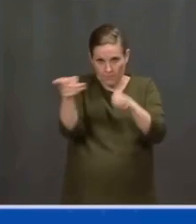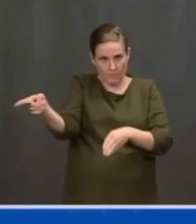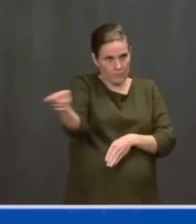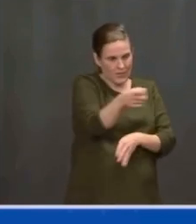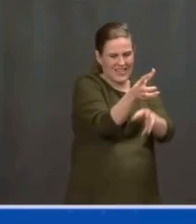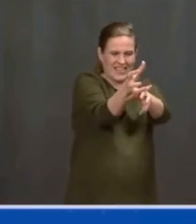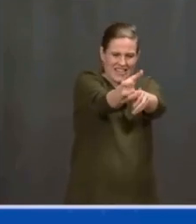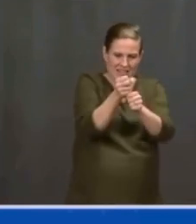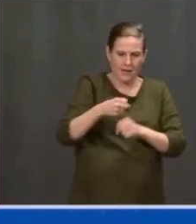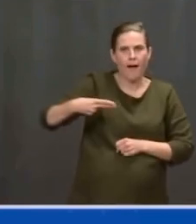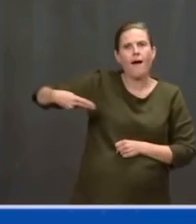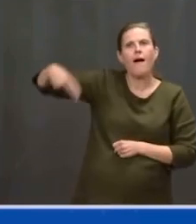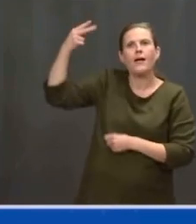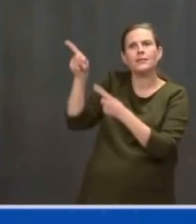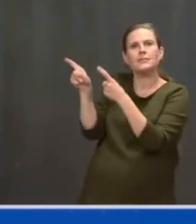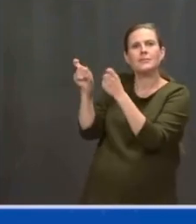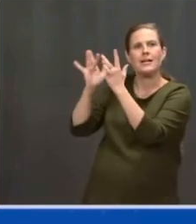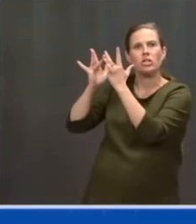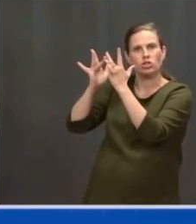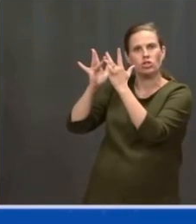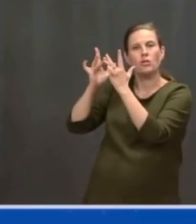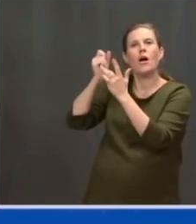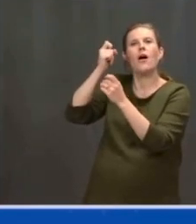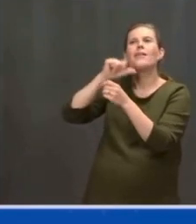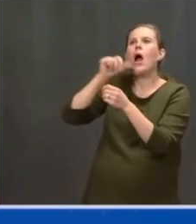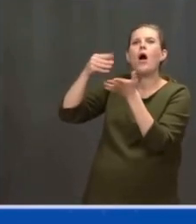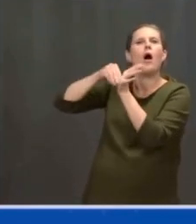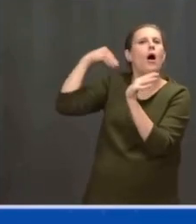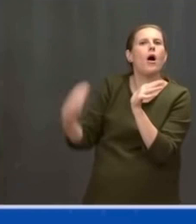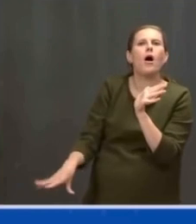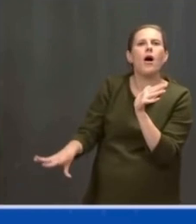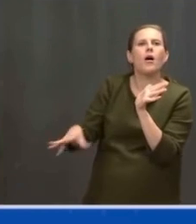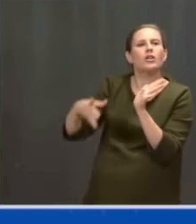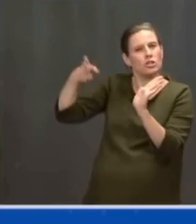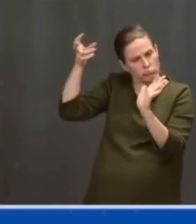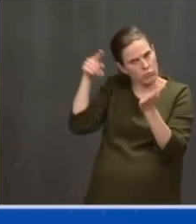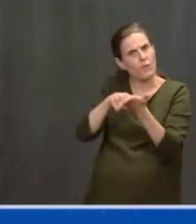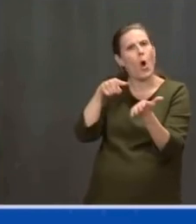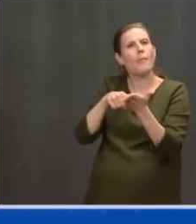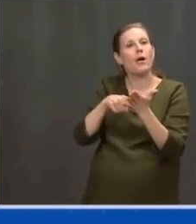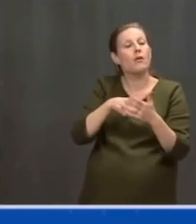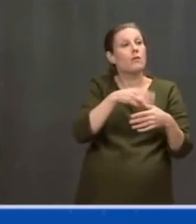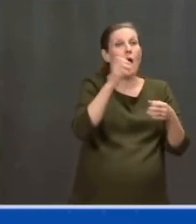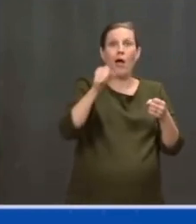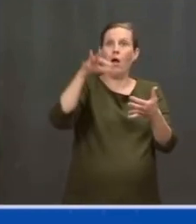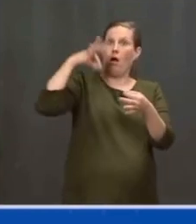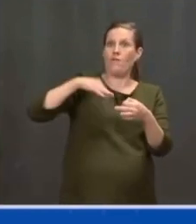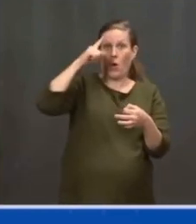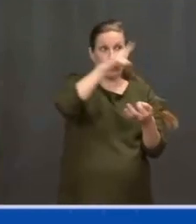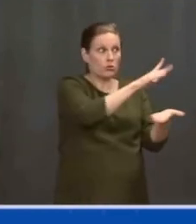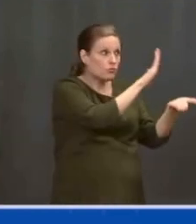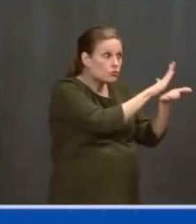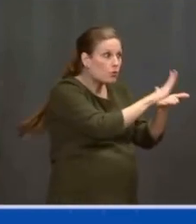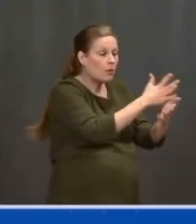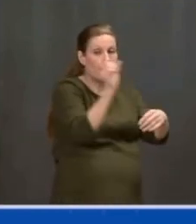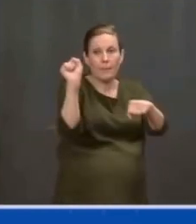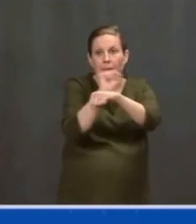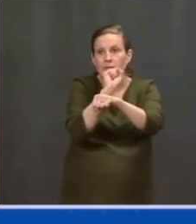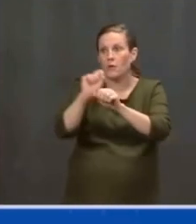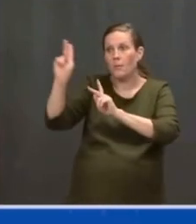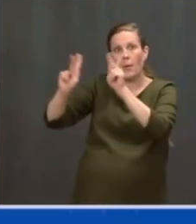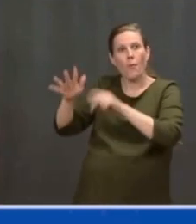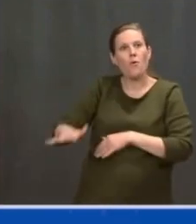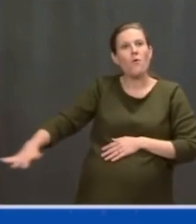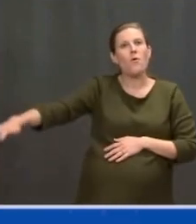for businesses, for schools. And when I say affordable, I mean it. Americans